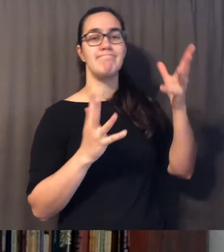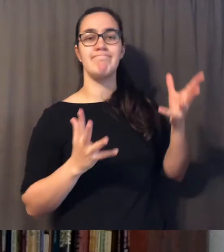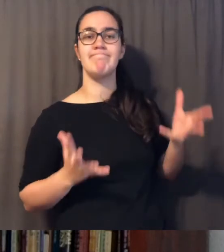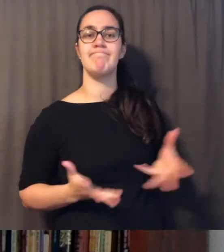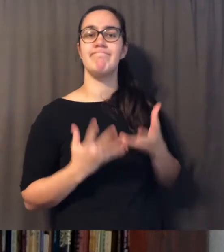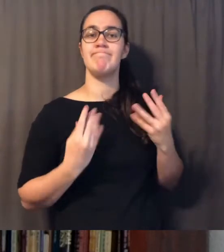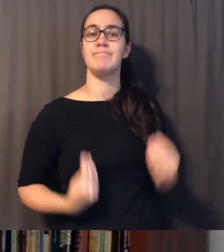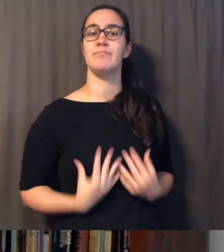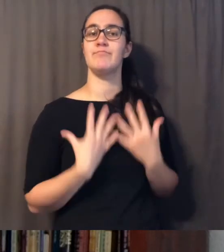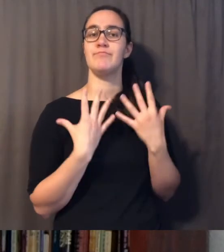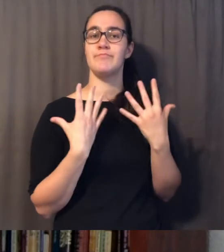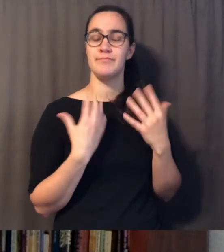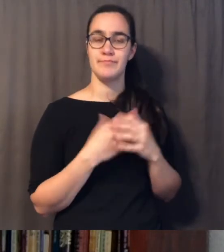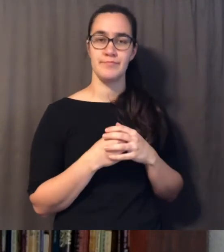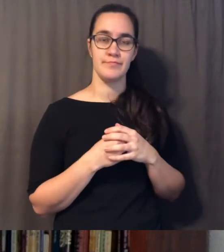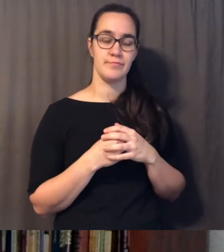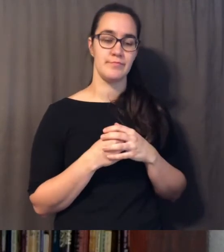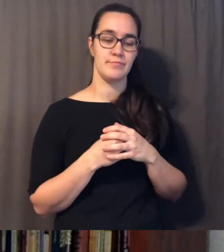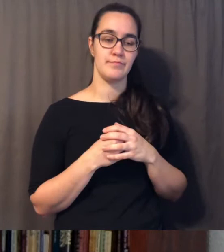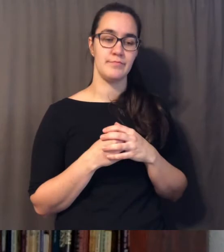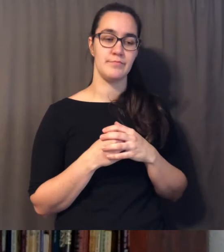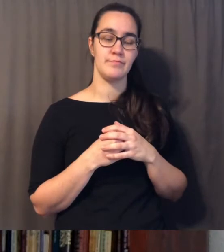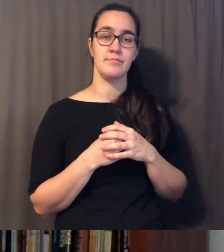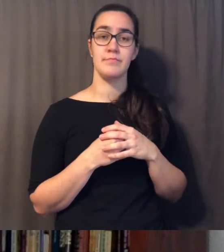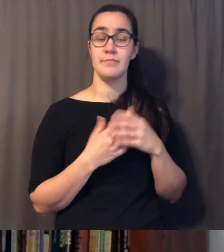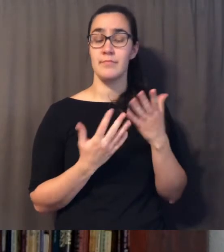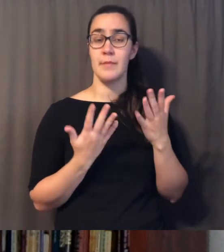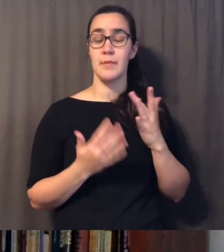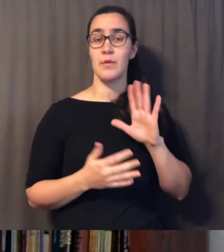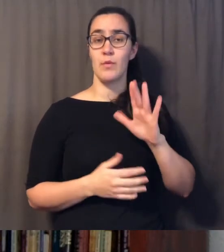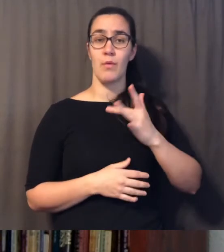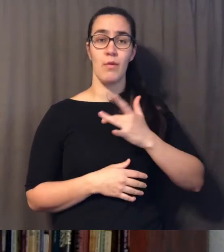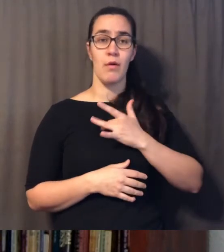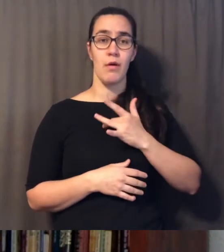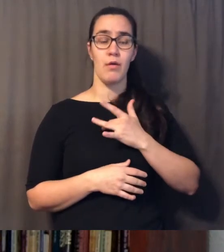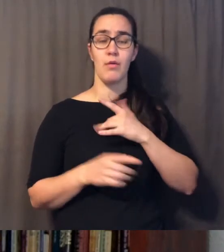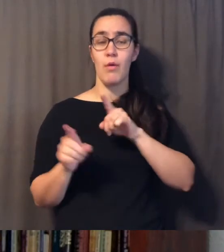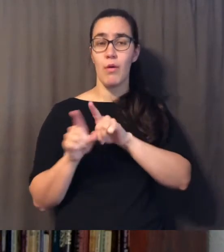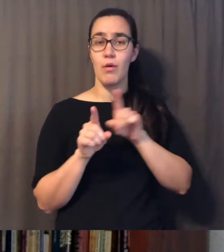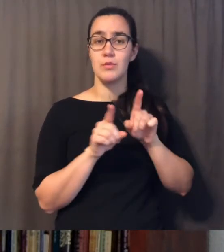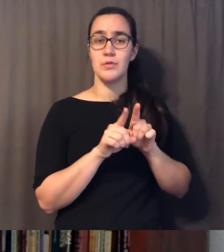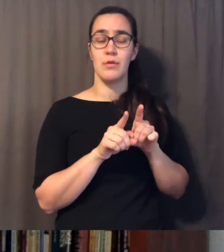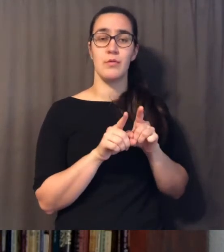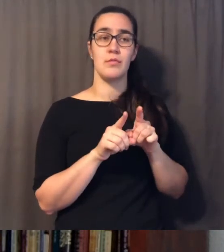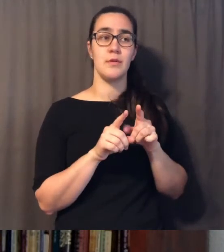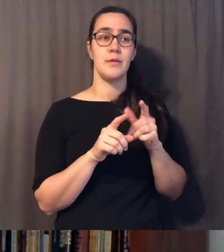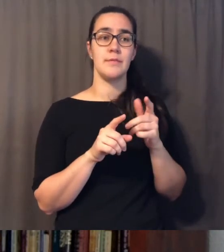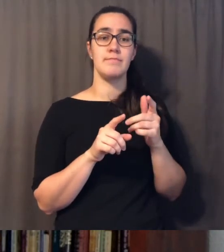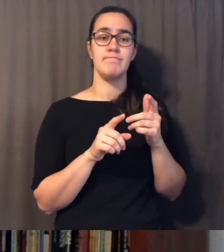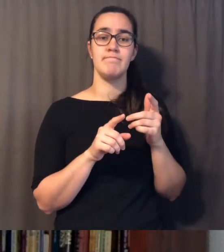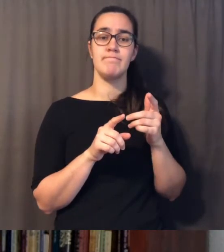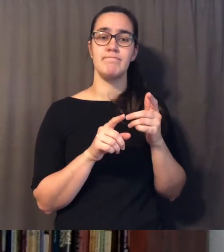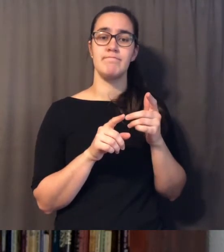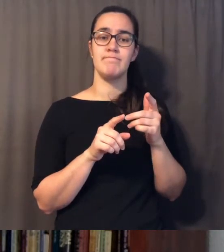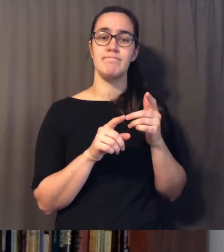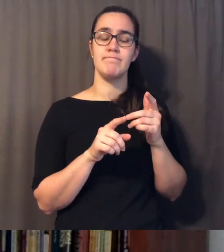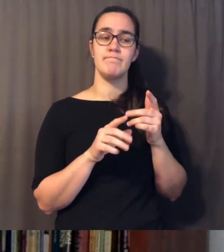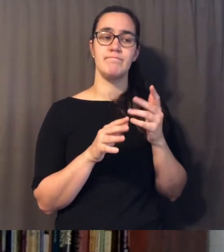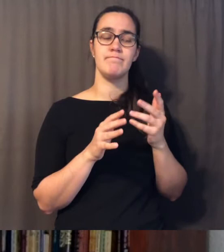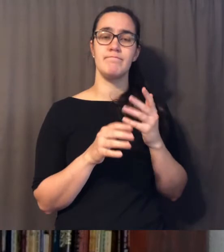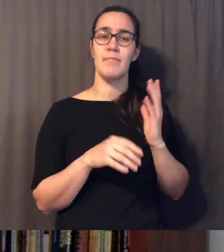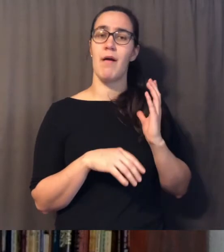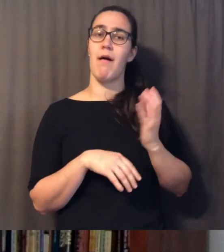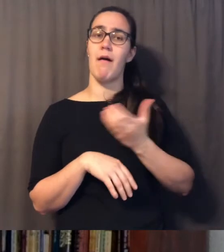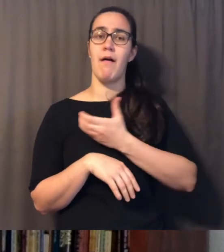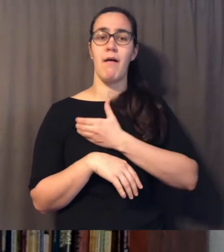but maybe also a heart that's coming um to bring our